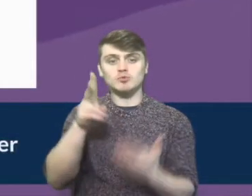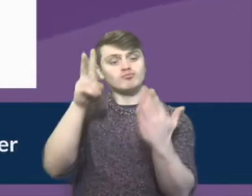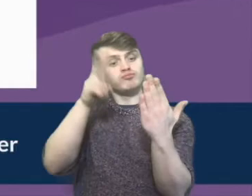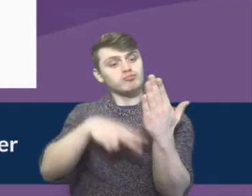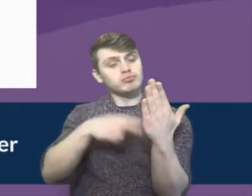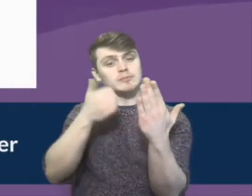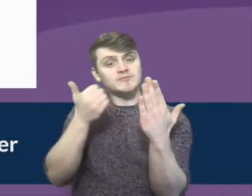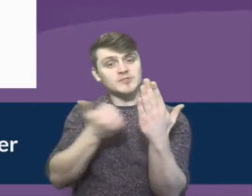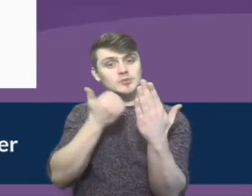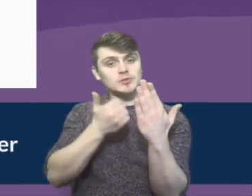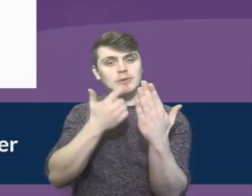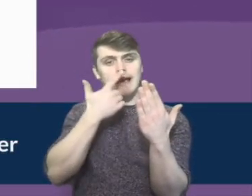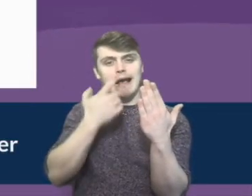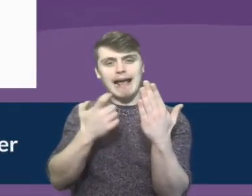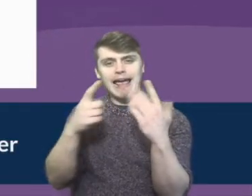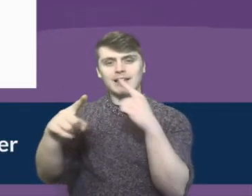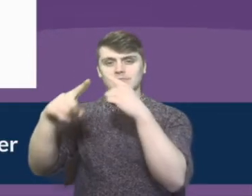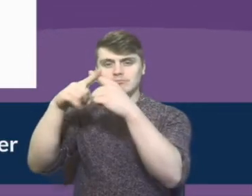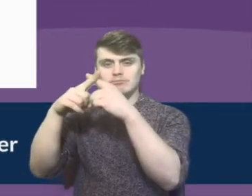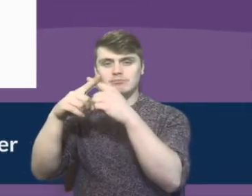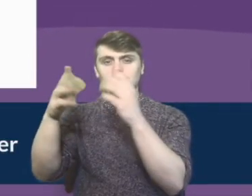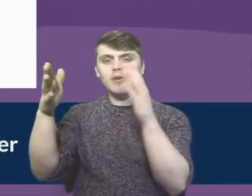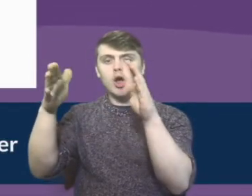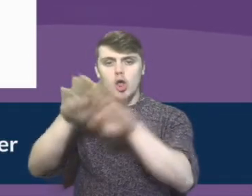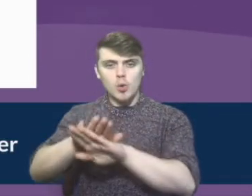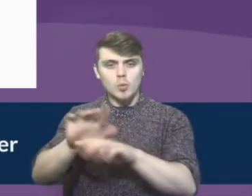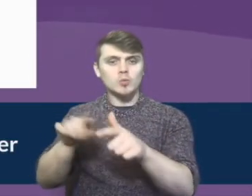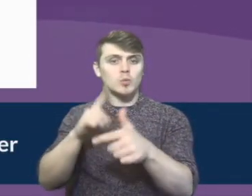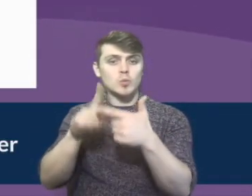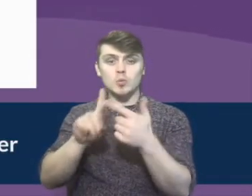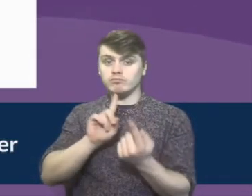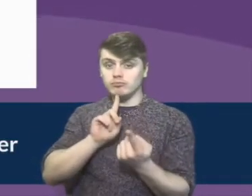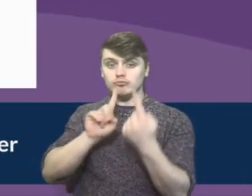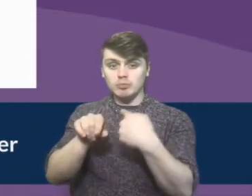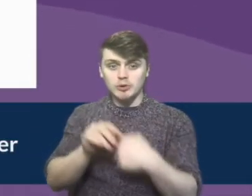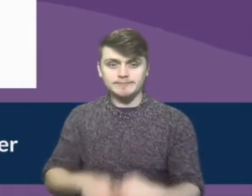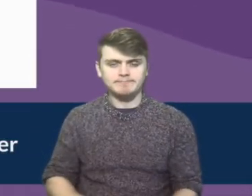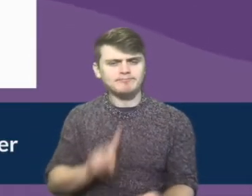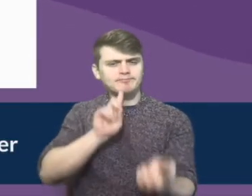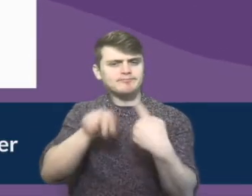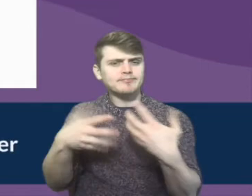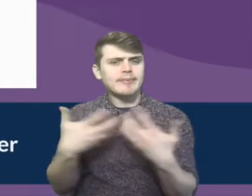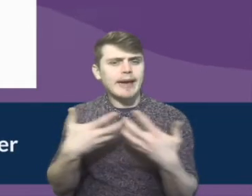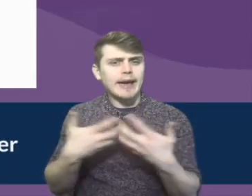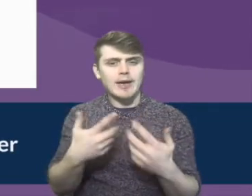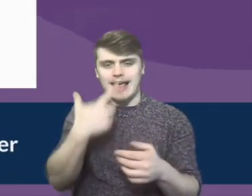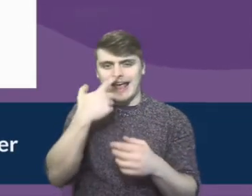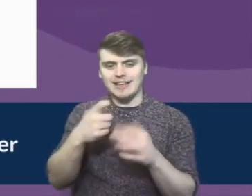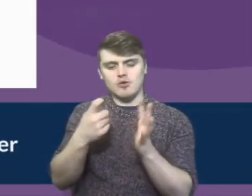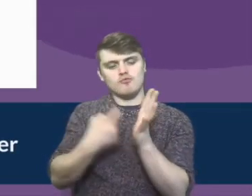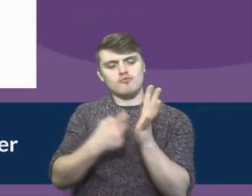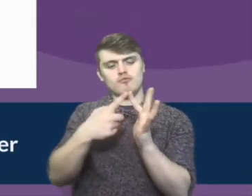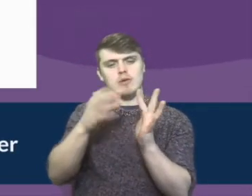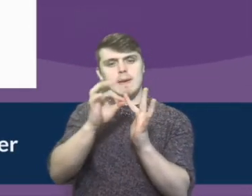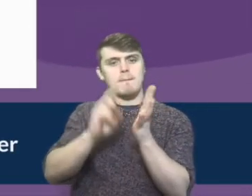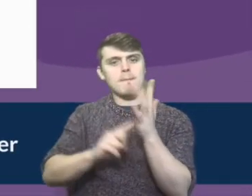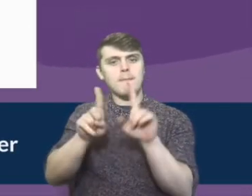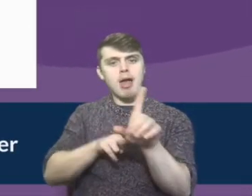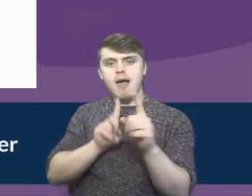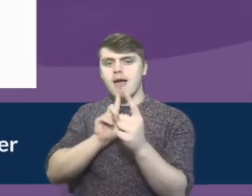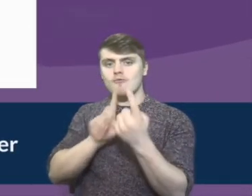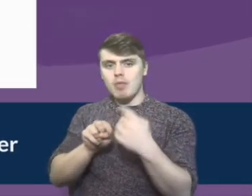Once you have read the message, you can close the box or choose to reply. To respond to the message, select Reply,